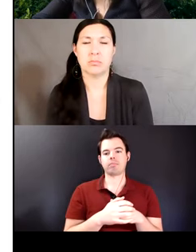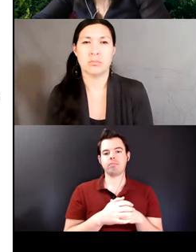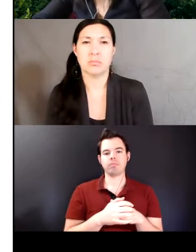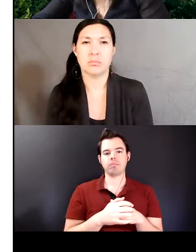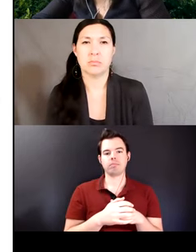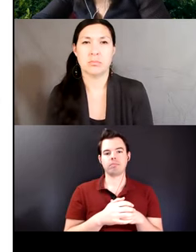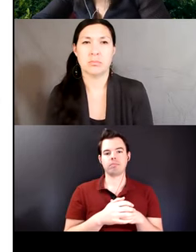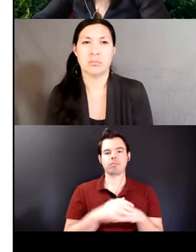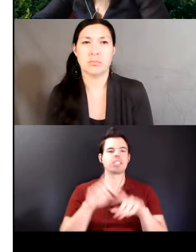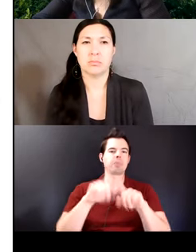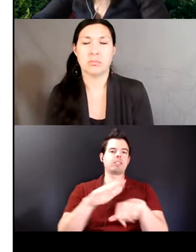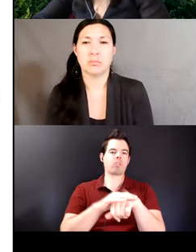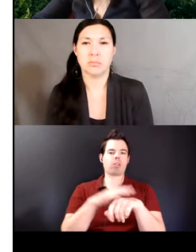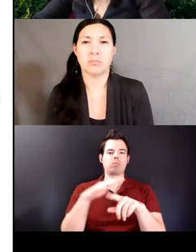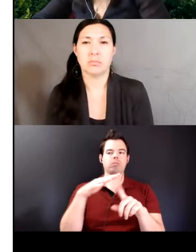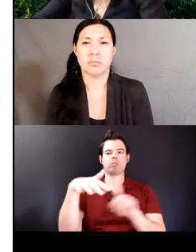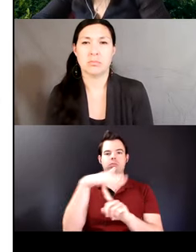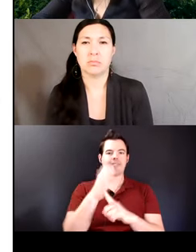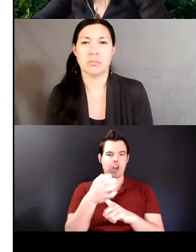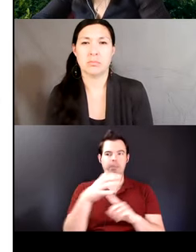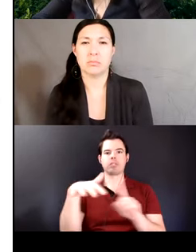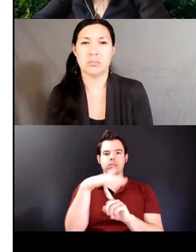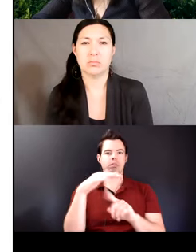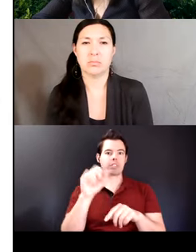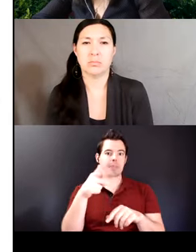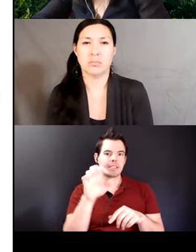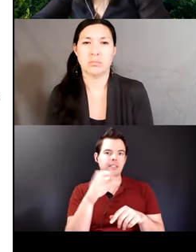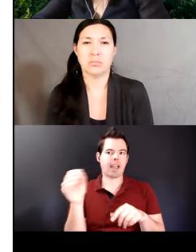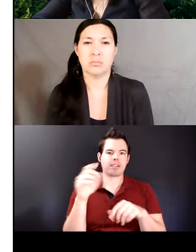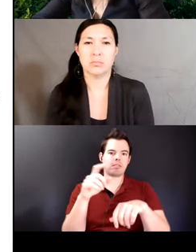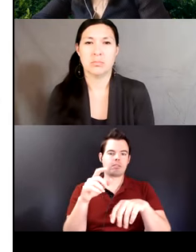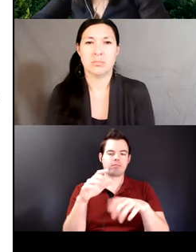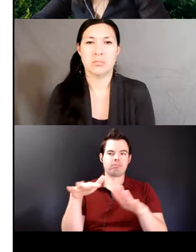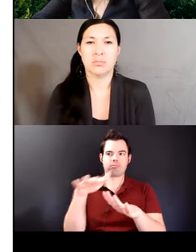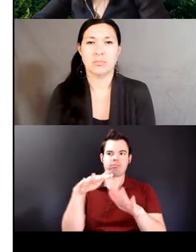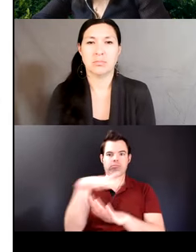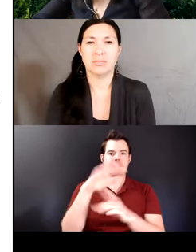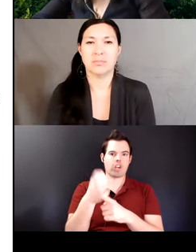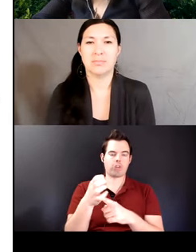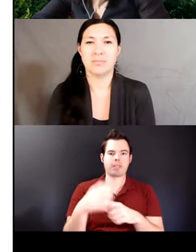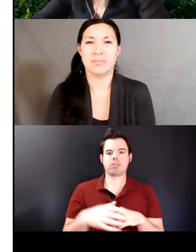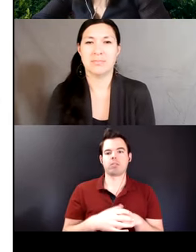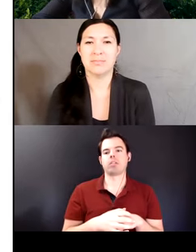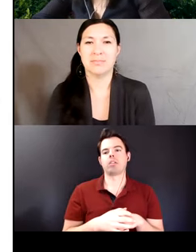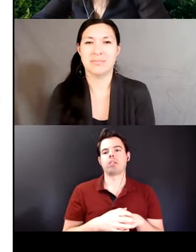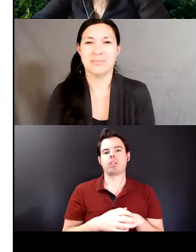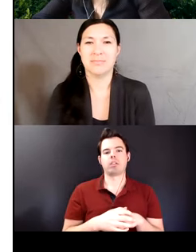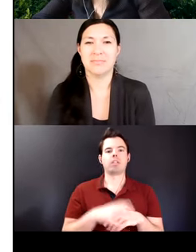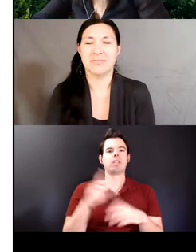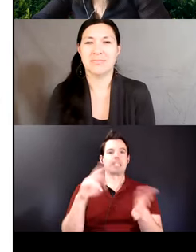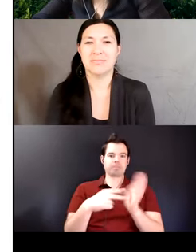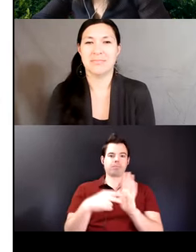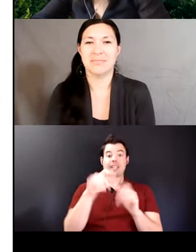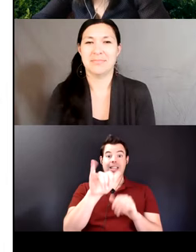environment the first concurrent motion takes place in in a non-linear direction